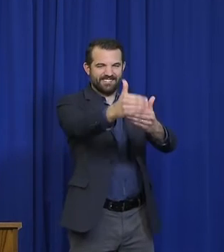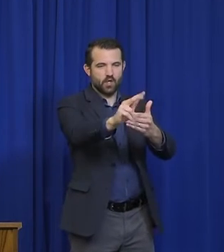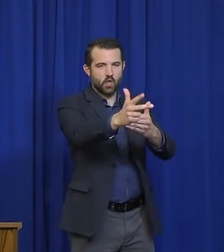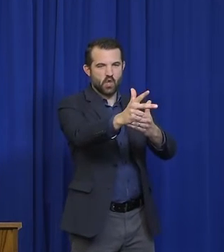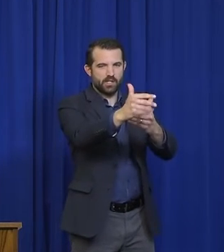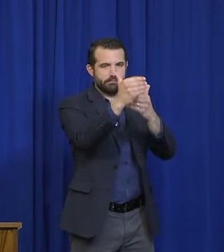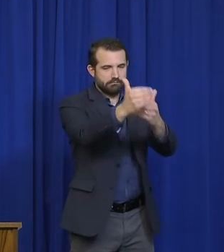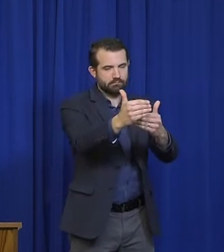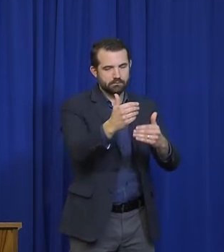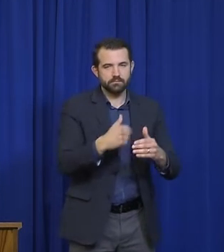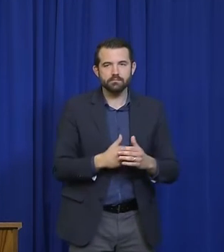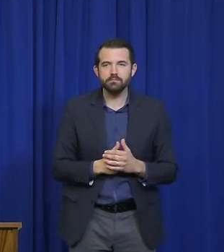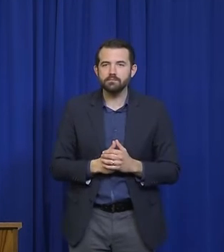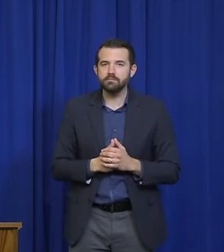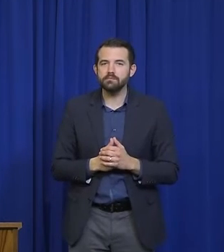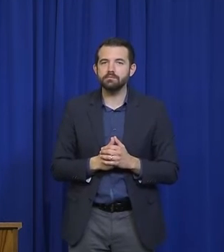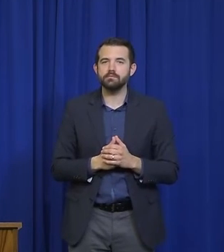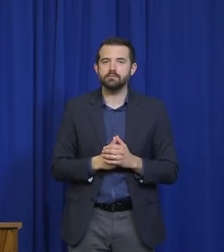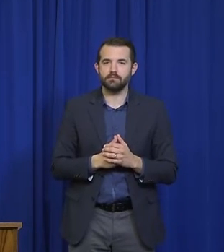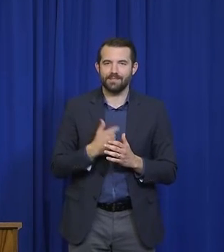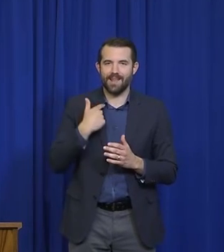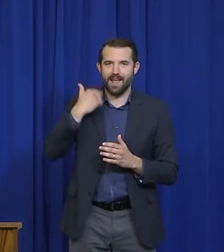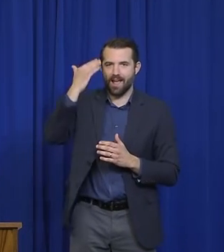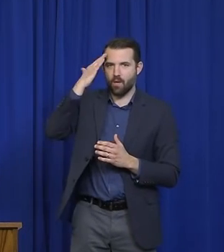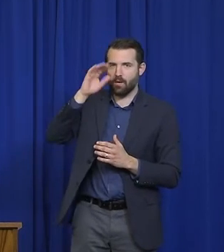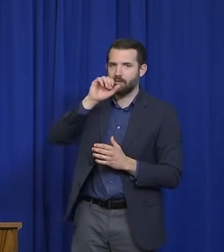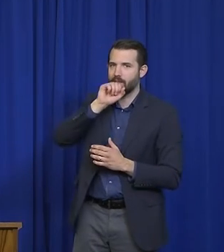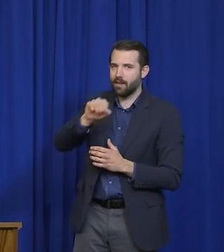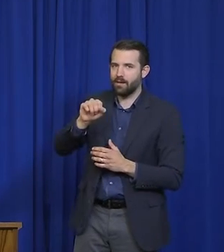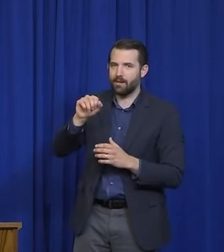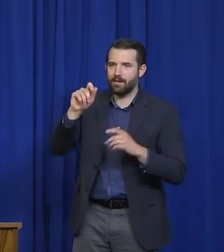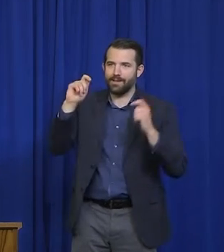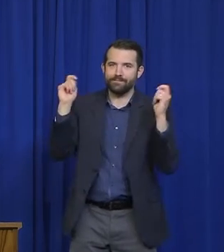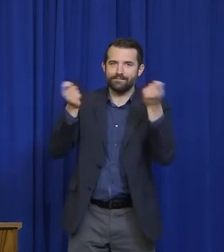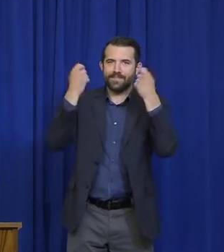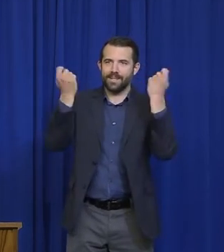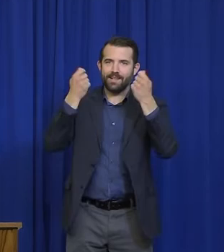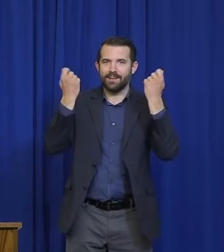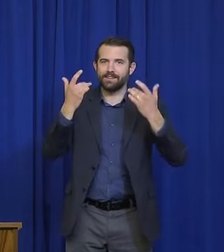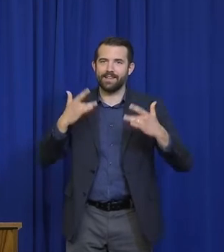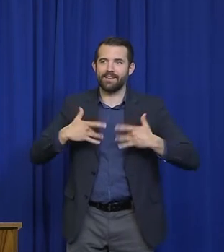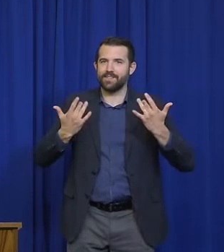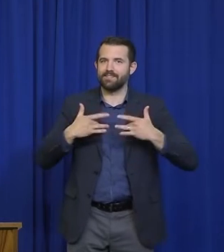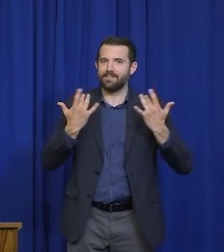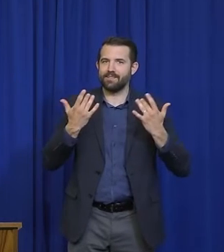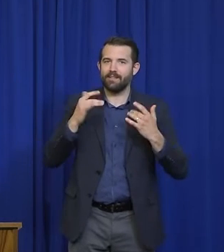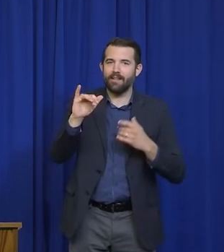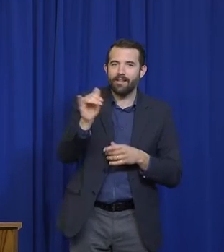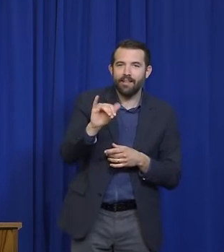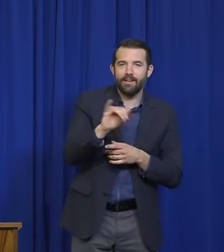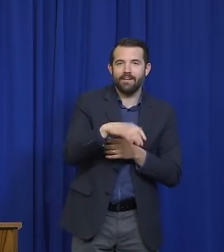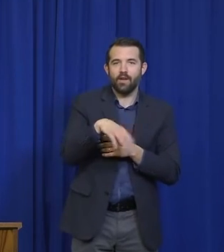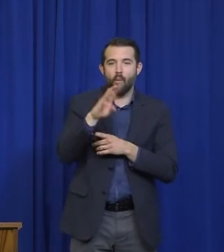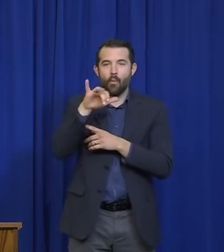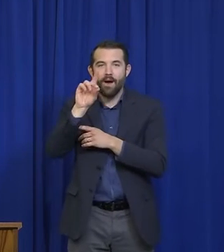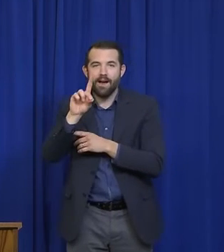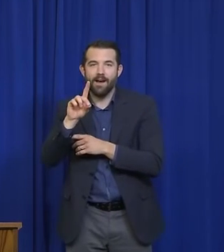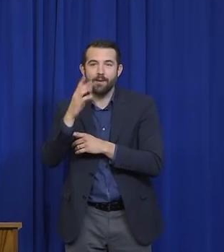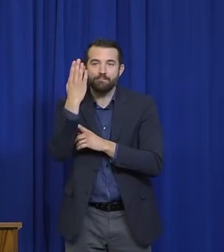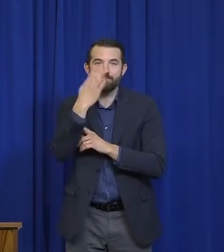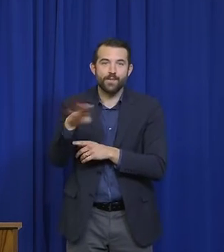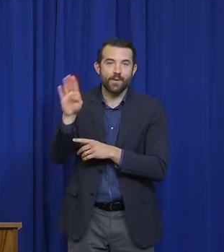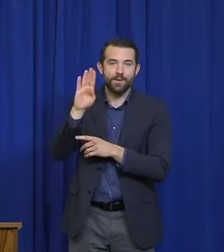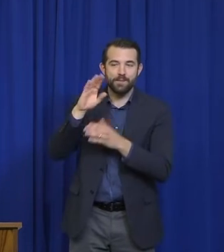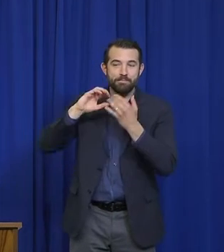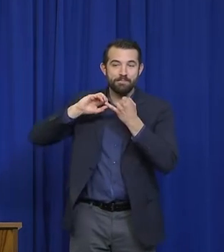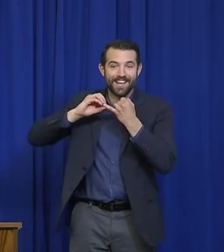County, and large ones like the Wild Blueberry Festival do draw quite a few people. Will the Stage 3